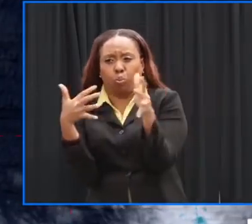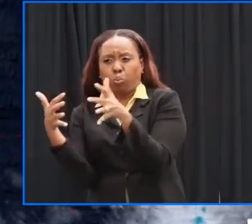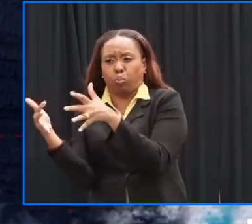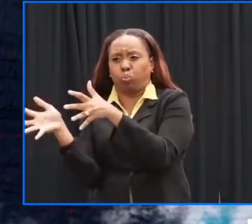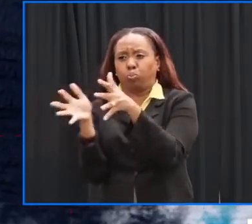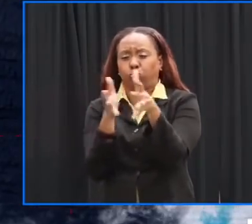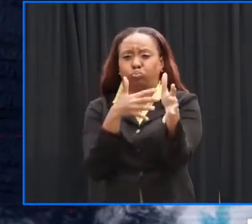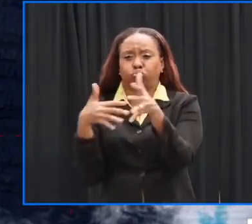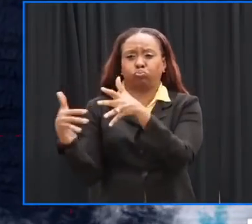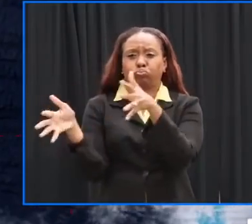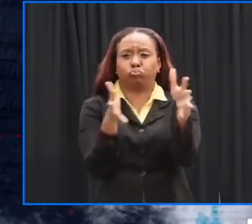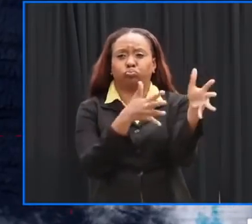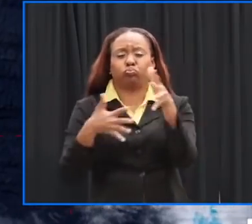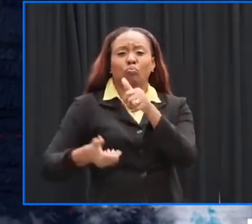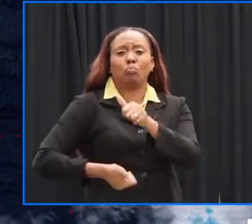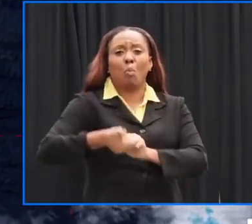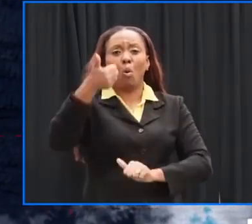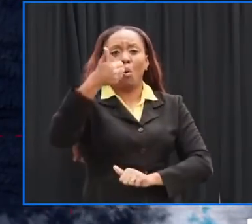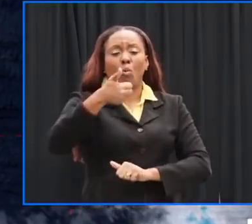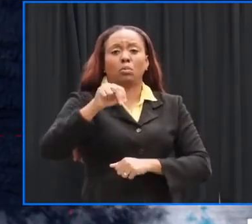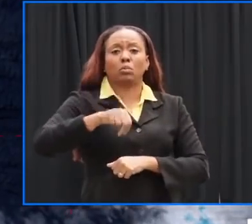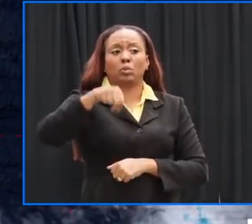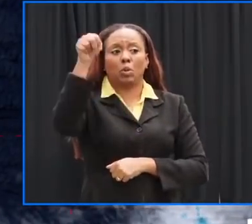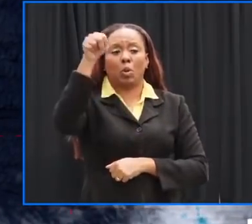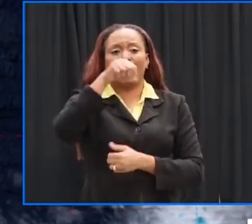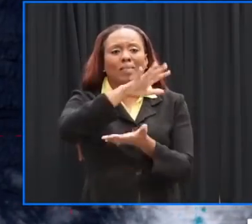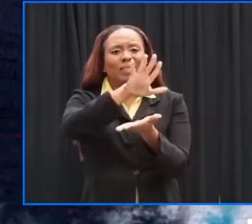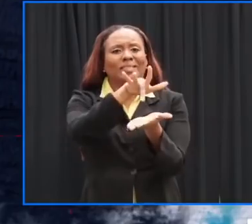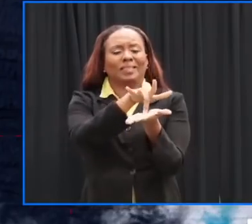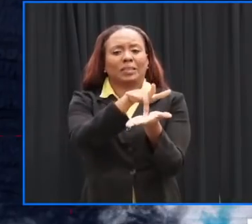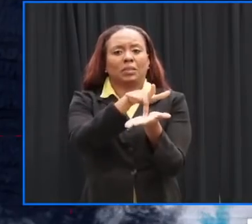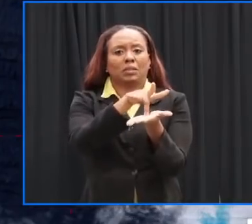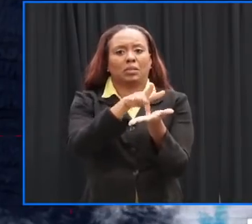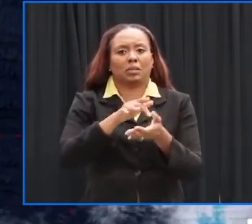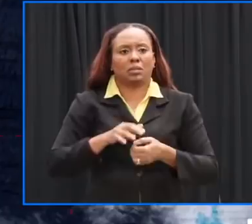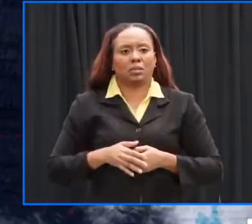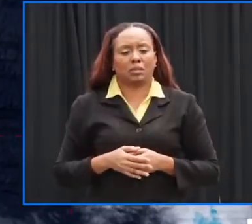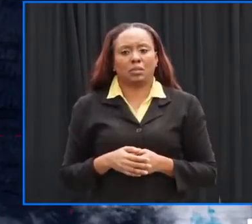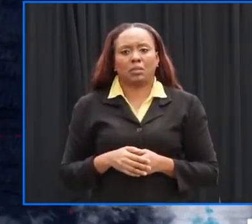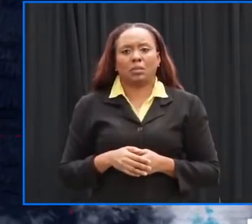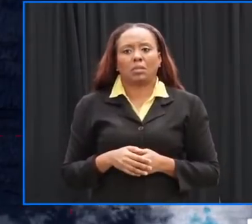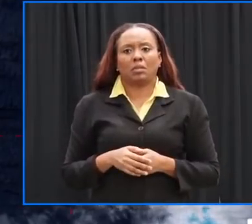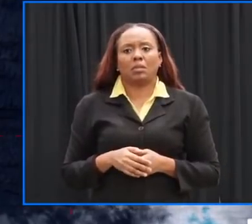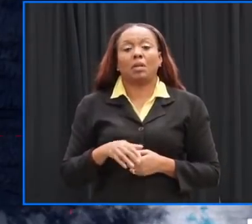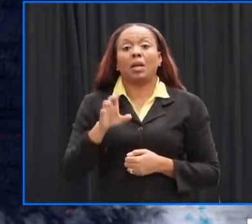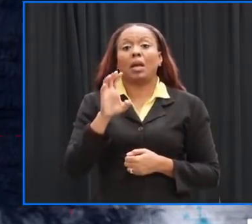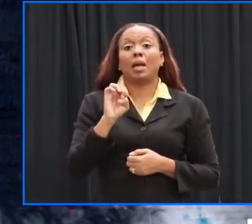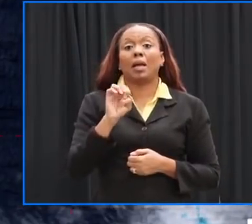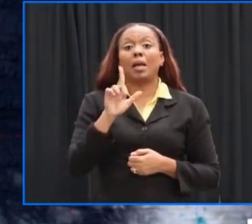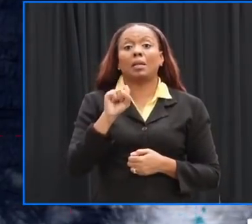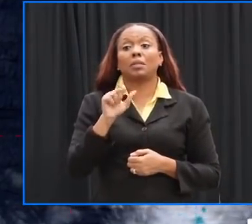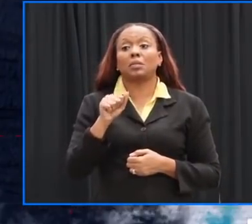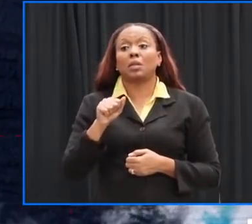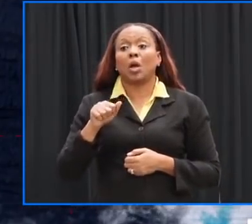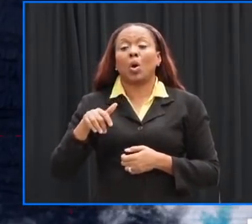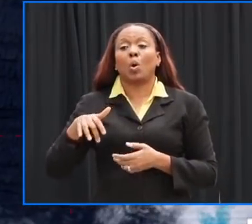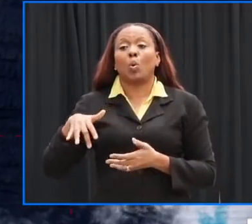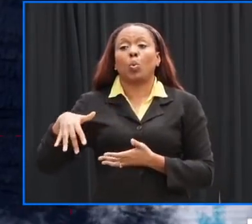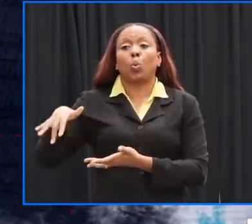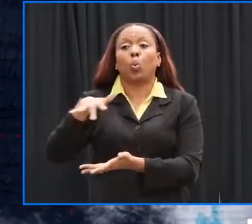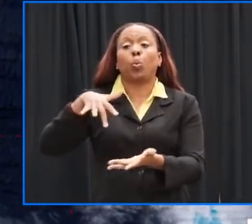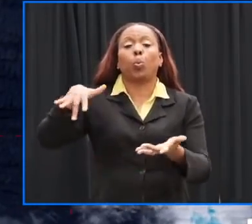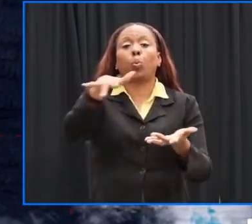mainly to the north of the center Elsa is currently moving towards the west at